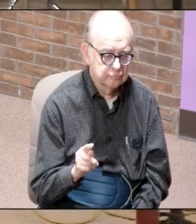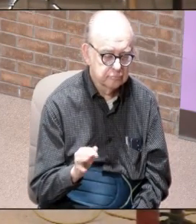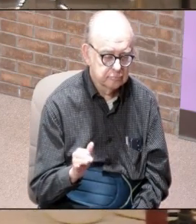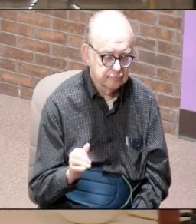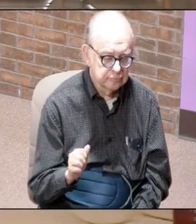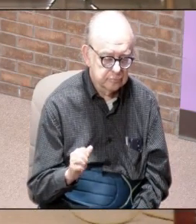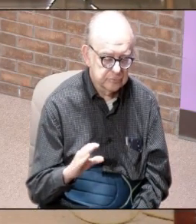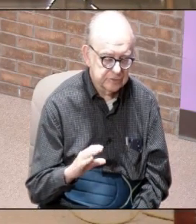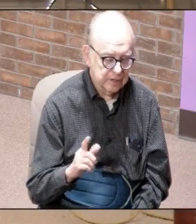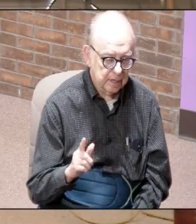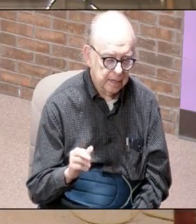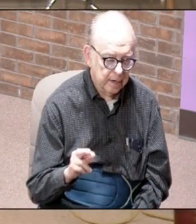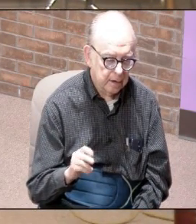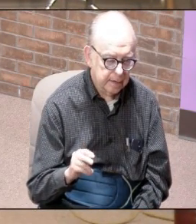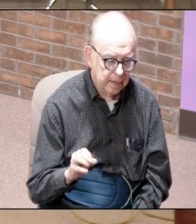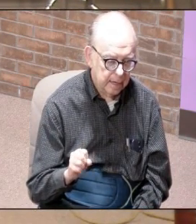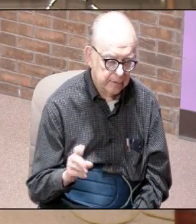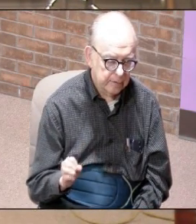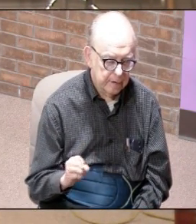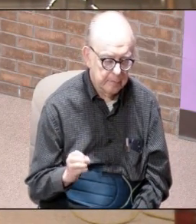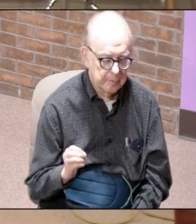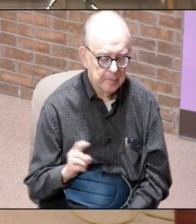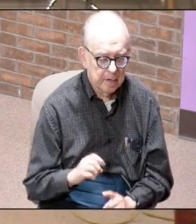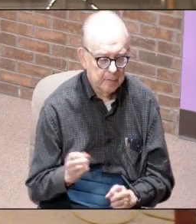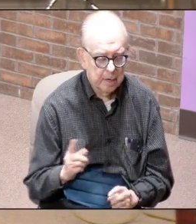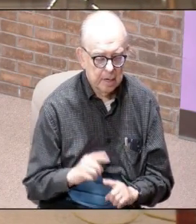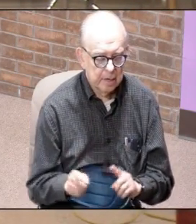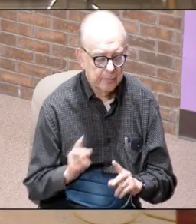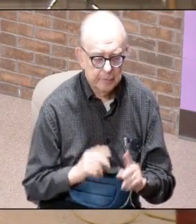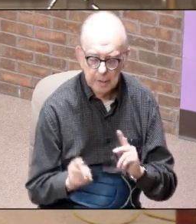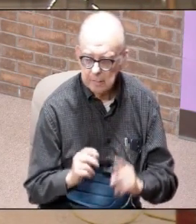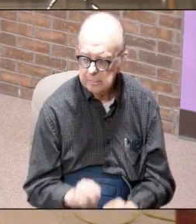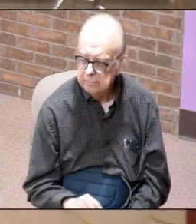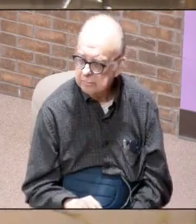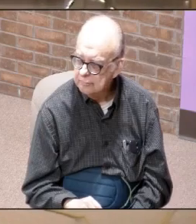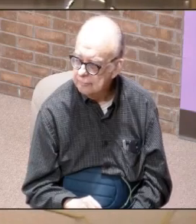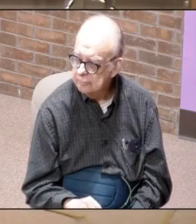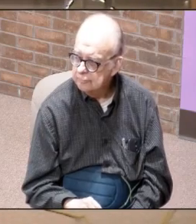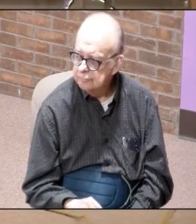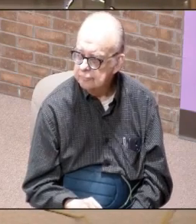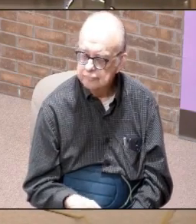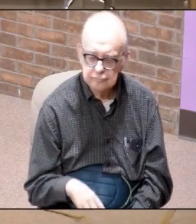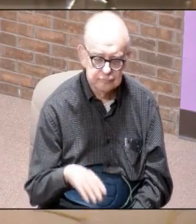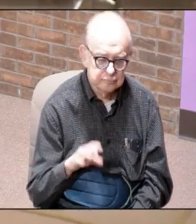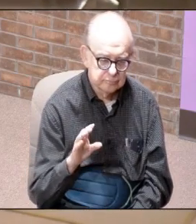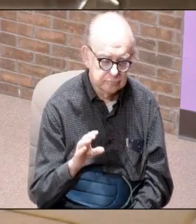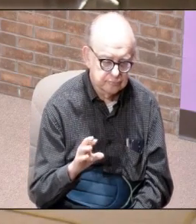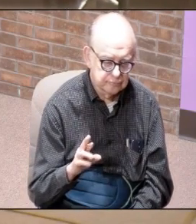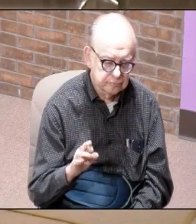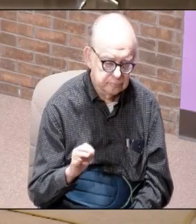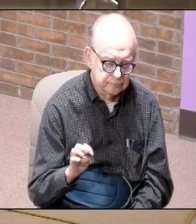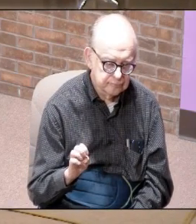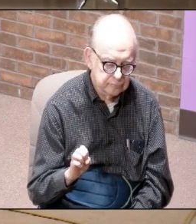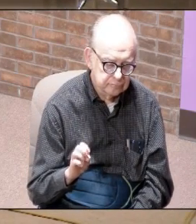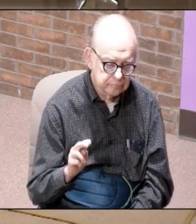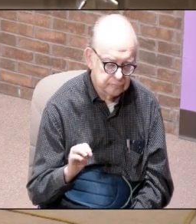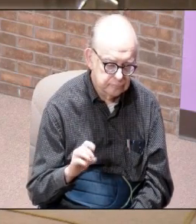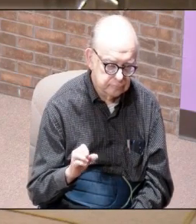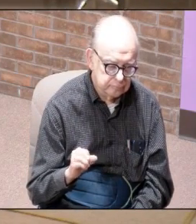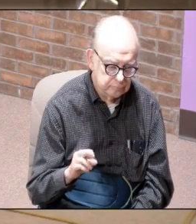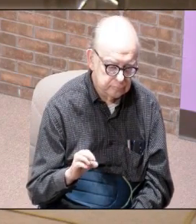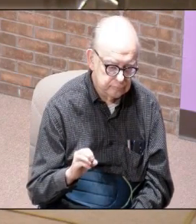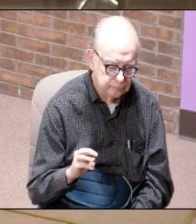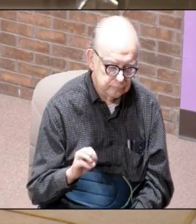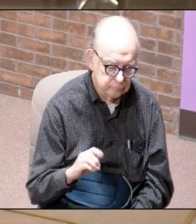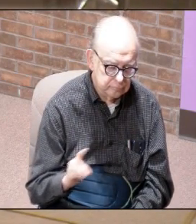um who carrie underwood uh the